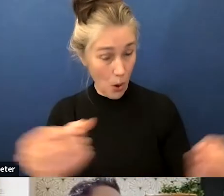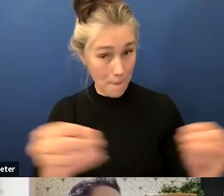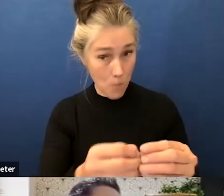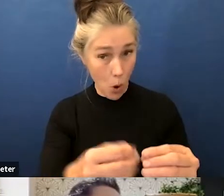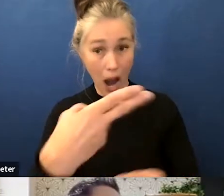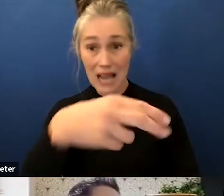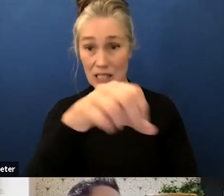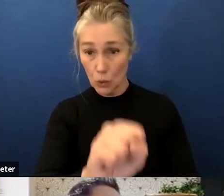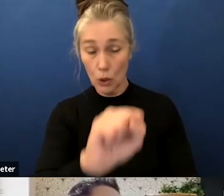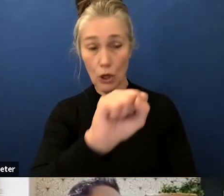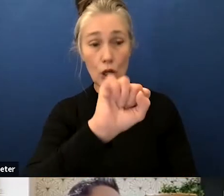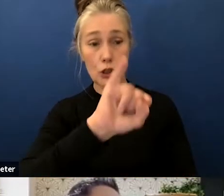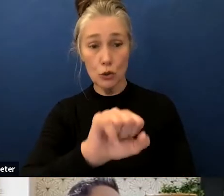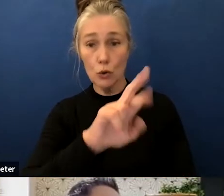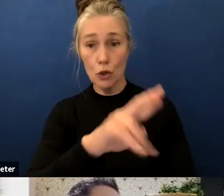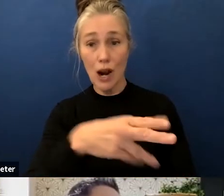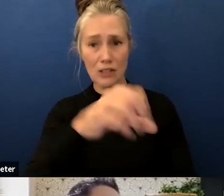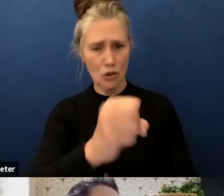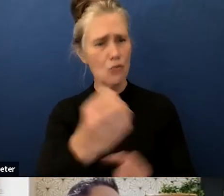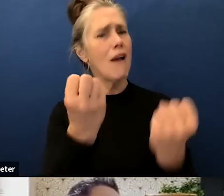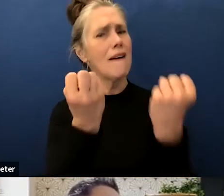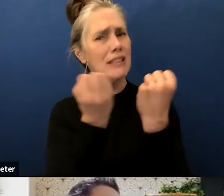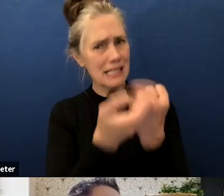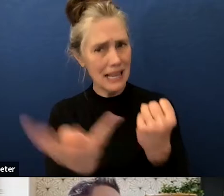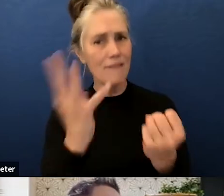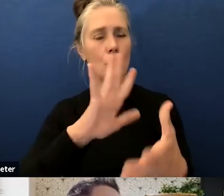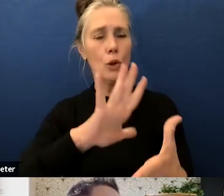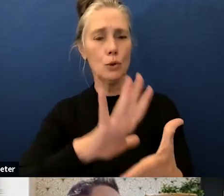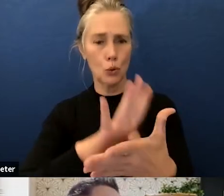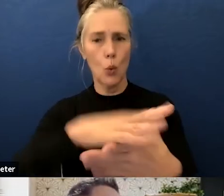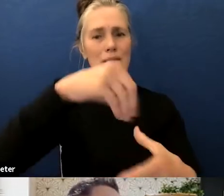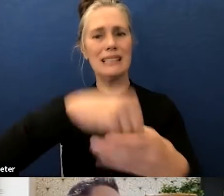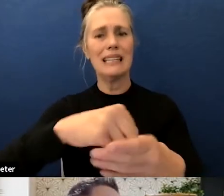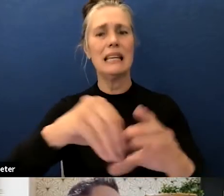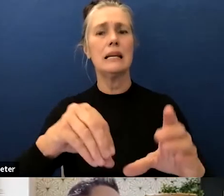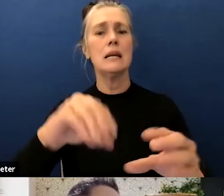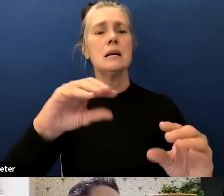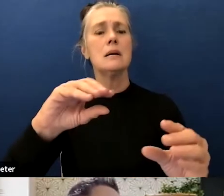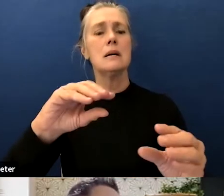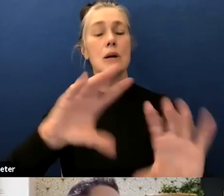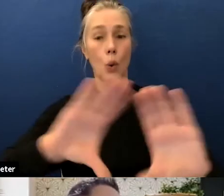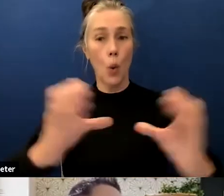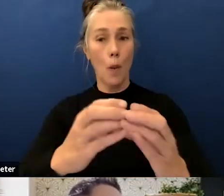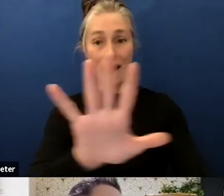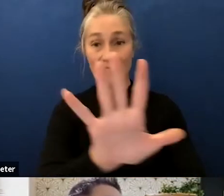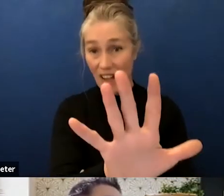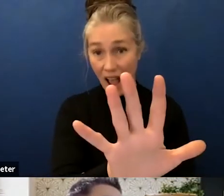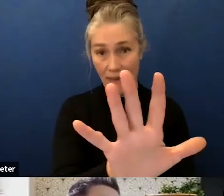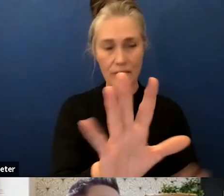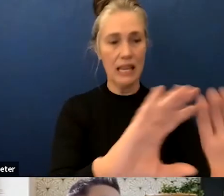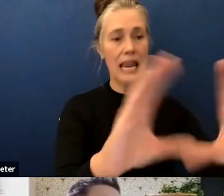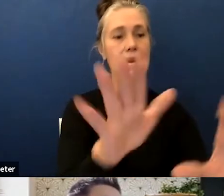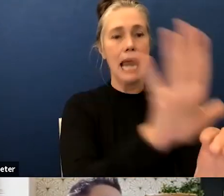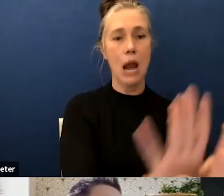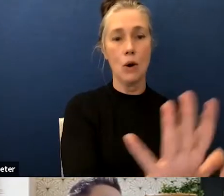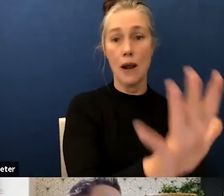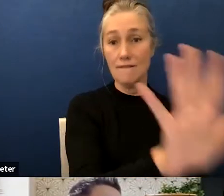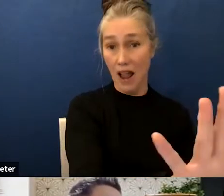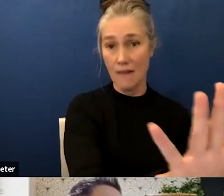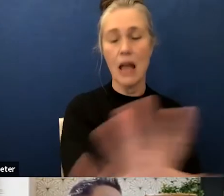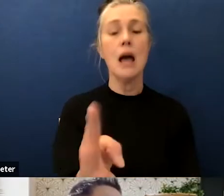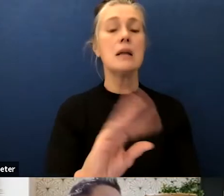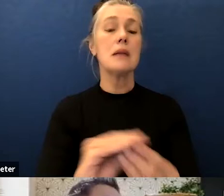got multiple schools within number five um within number four which is the blue area